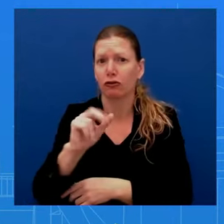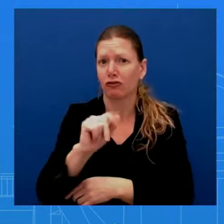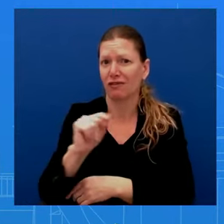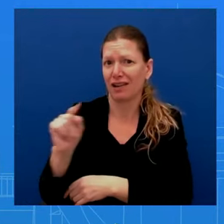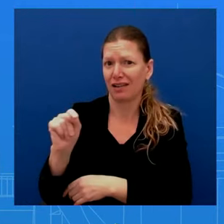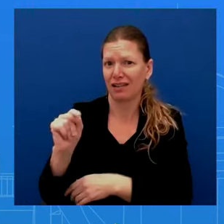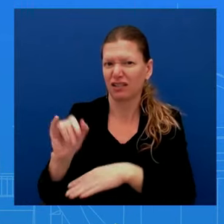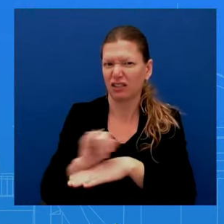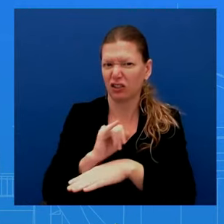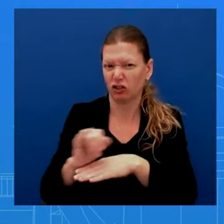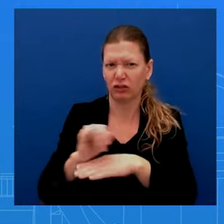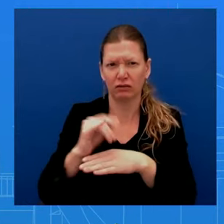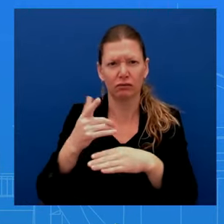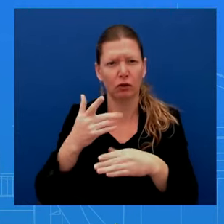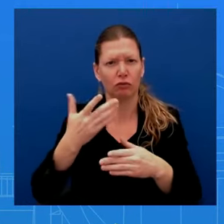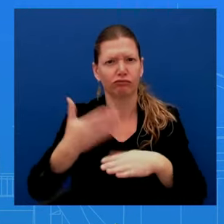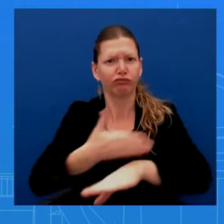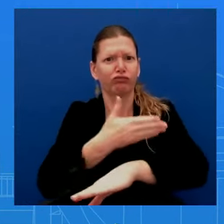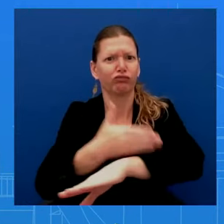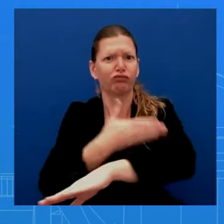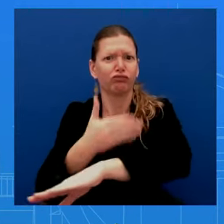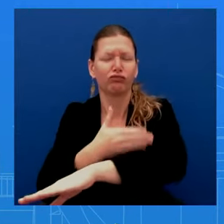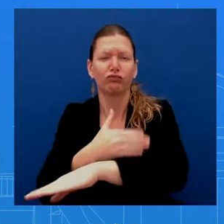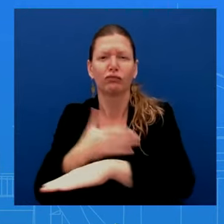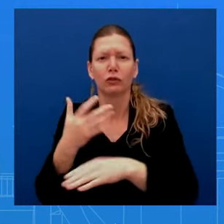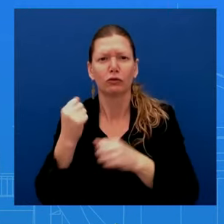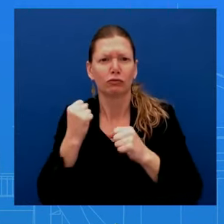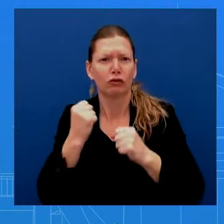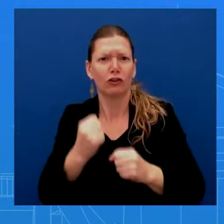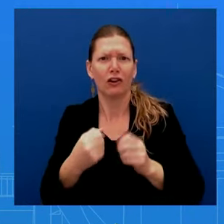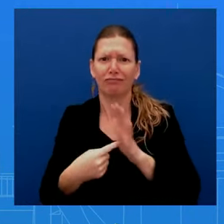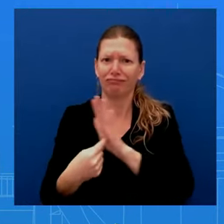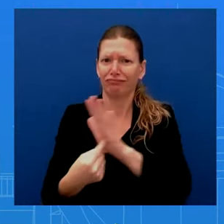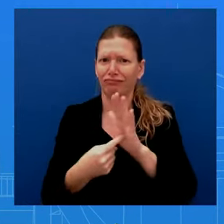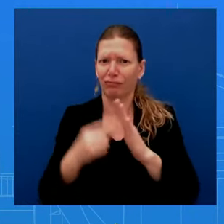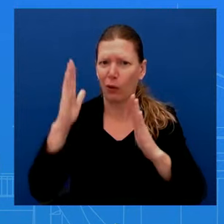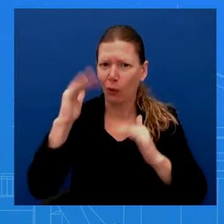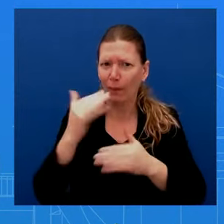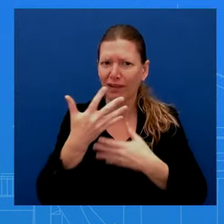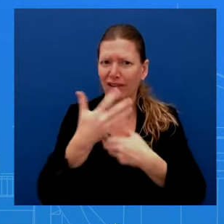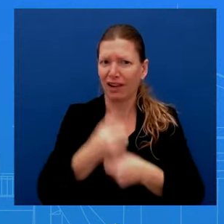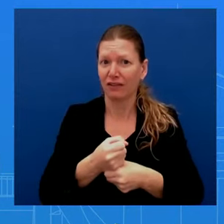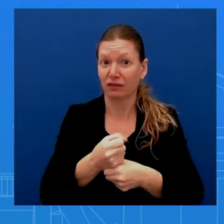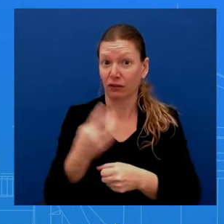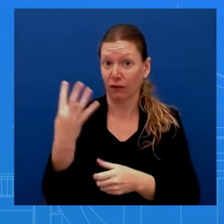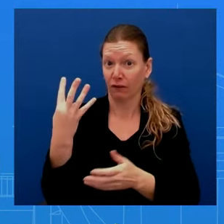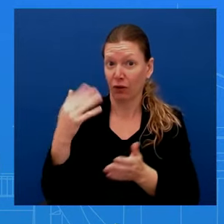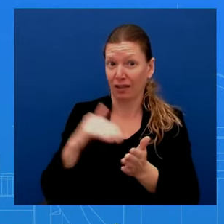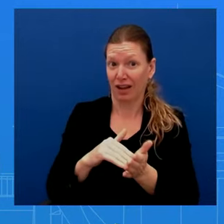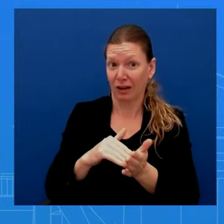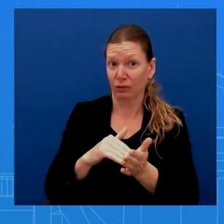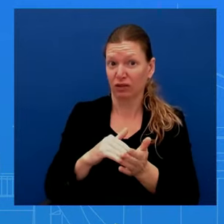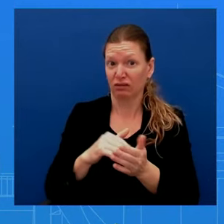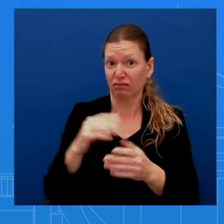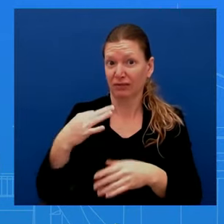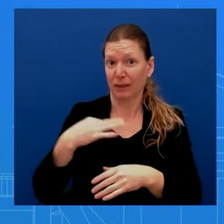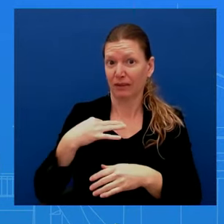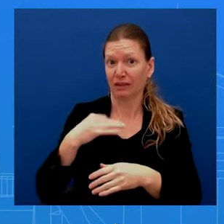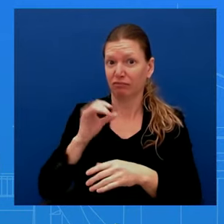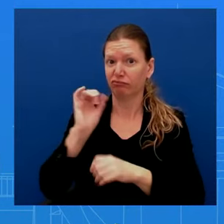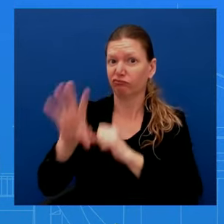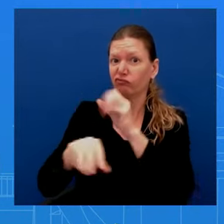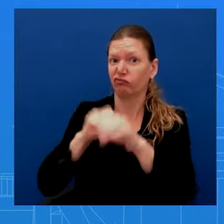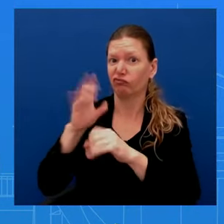businesses in Allentown in just three years. And that is part of a bigger picture. We got some data today that